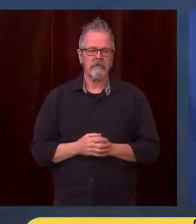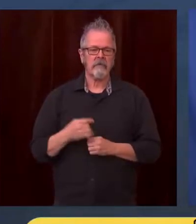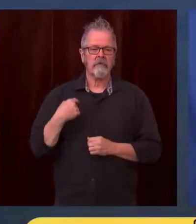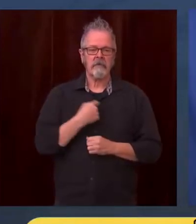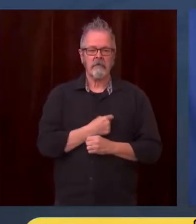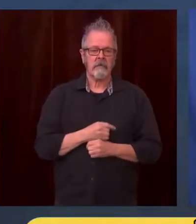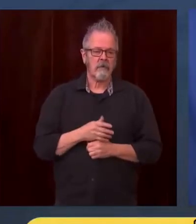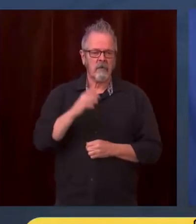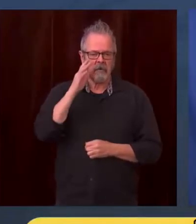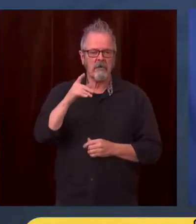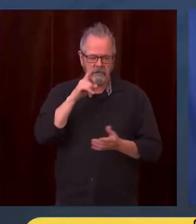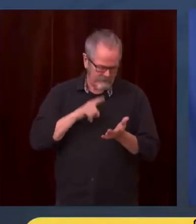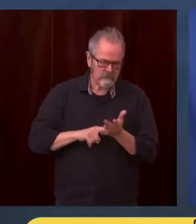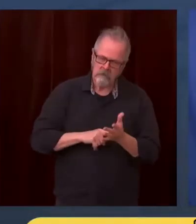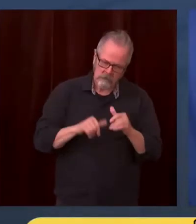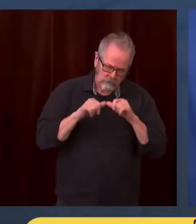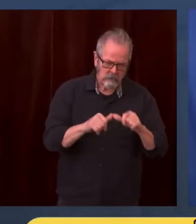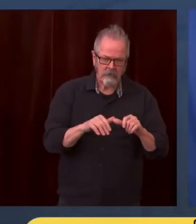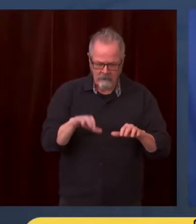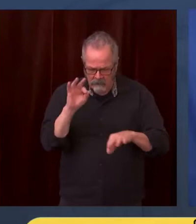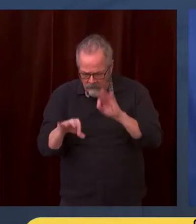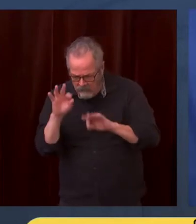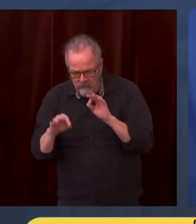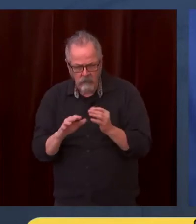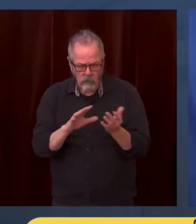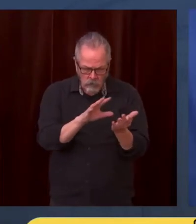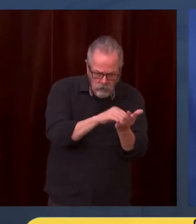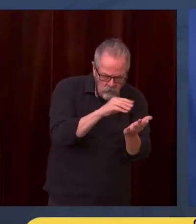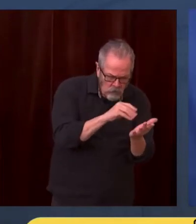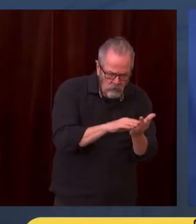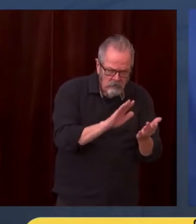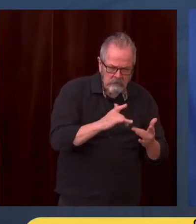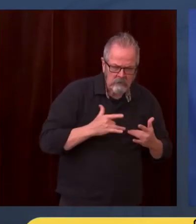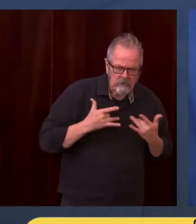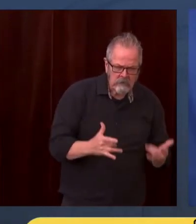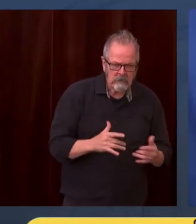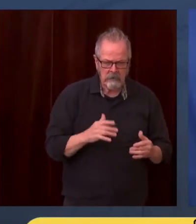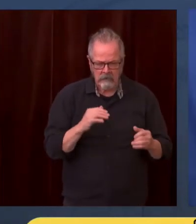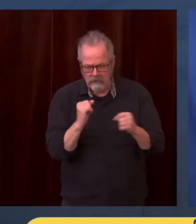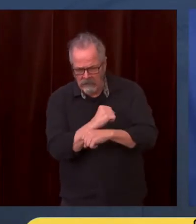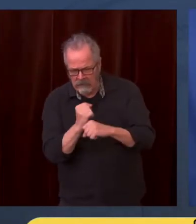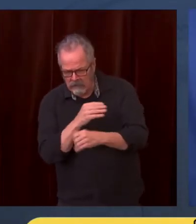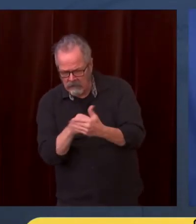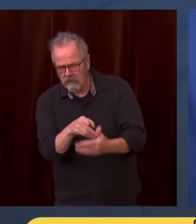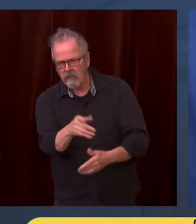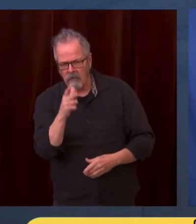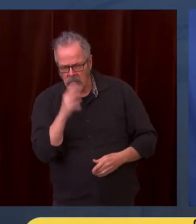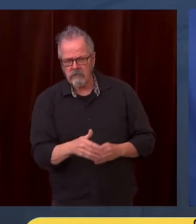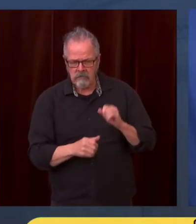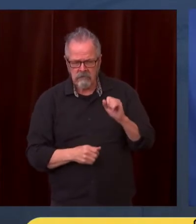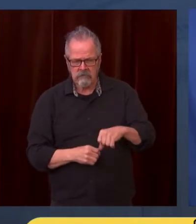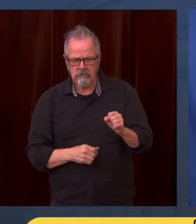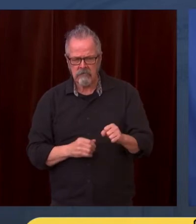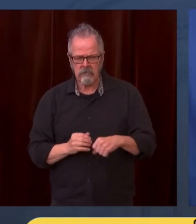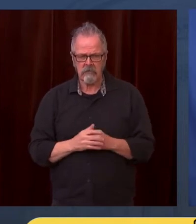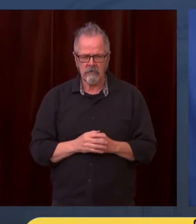But the way to be active against this new variant is to be active against the old variant that is today killing people in the